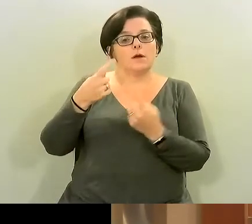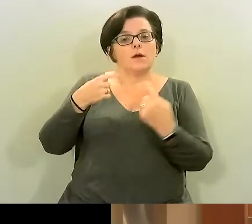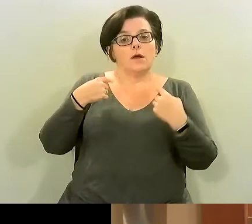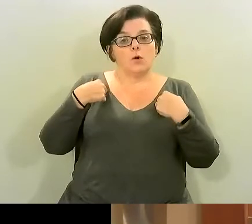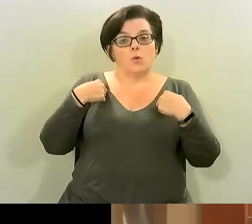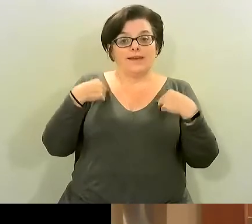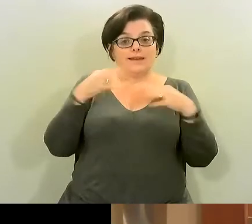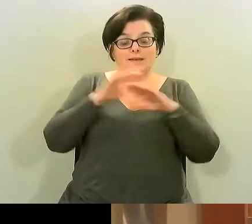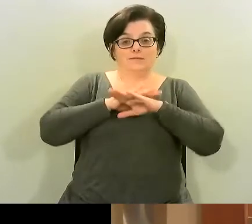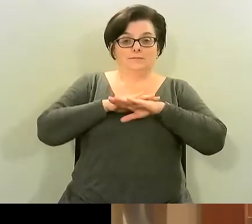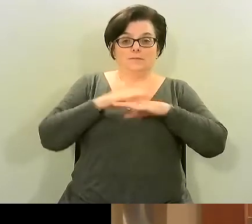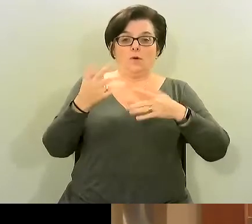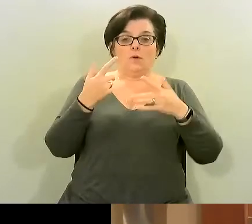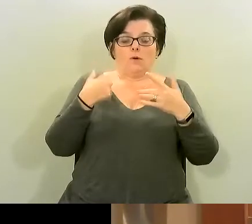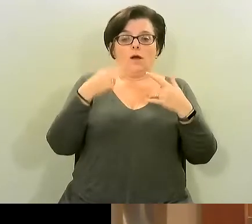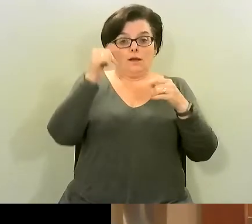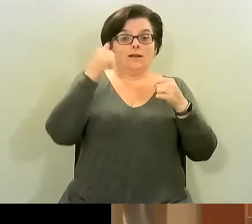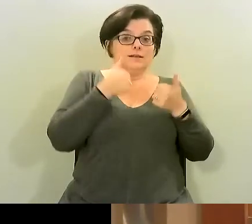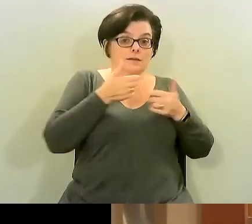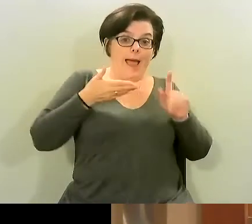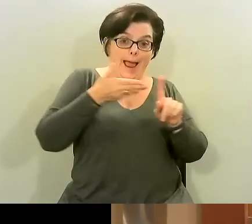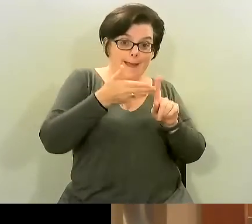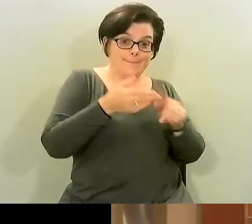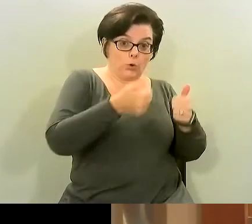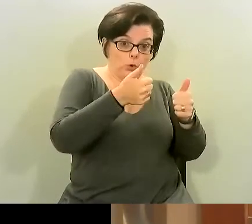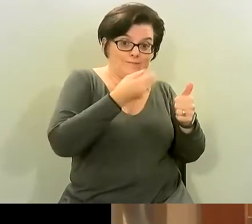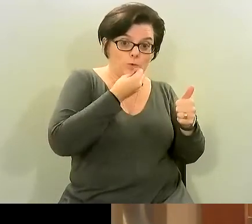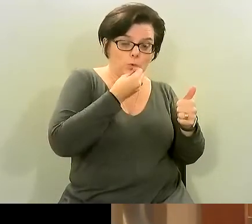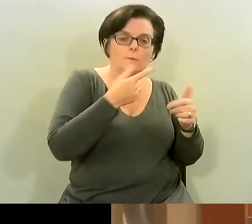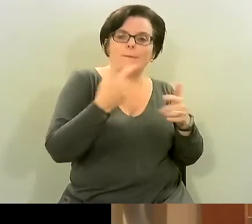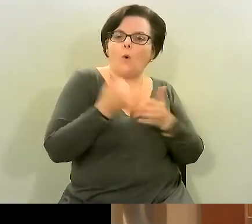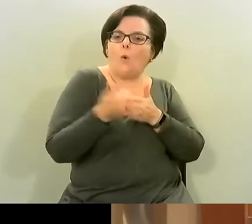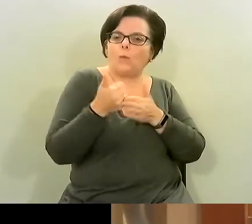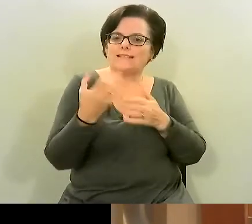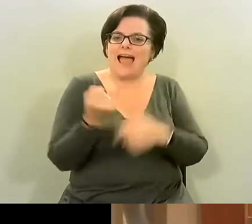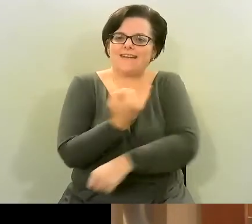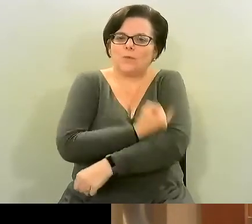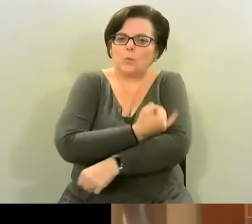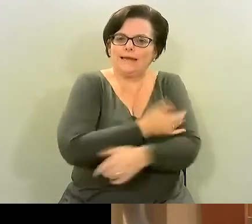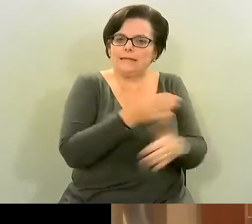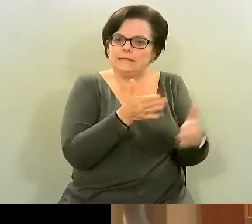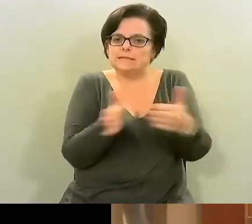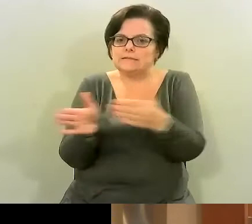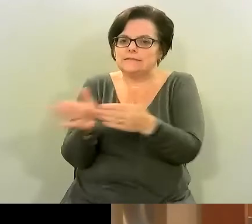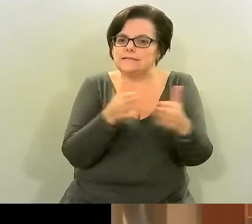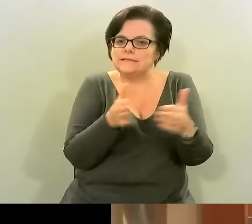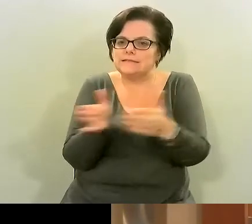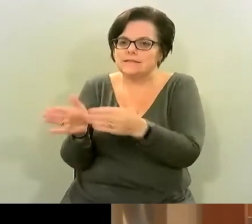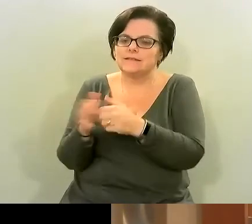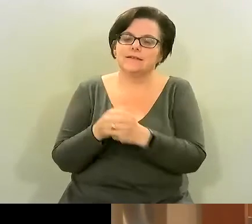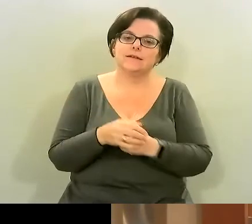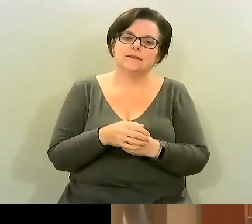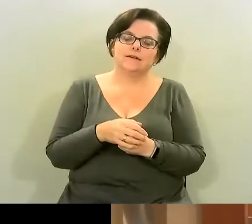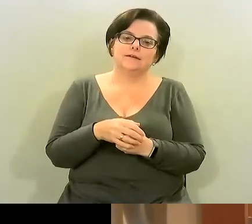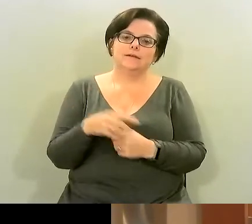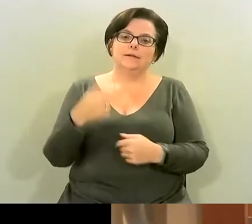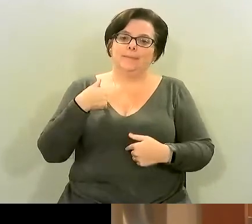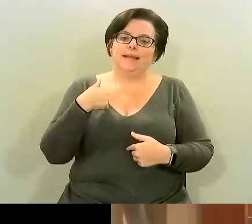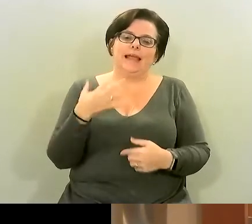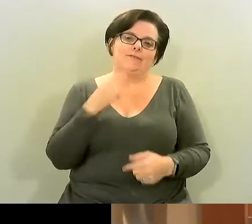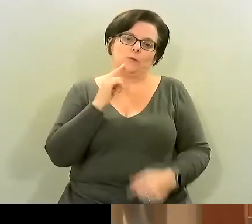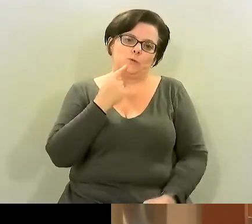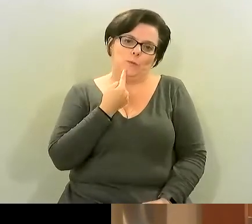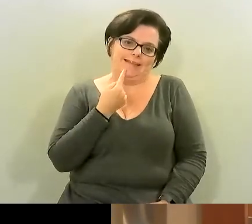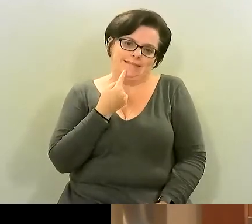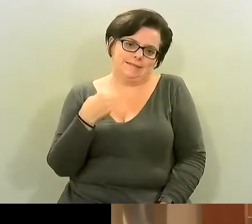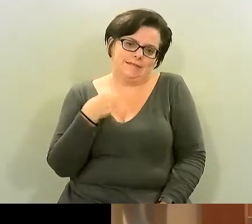also everybody has weaknesses what those two things seem to be quite common in lots of people is that i i personally have a huge sweet tooth around